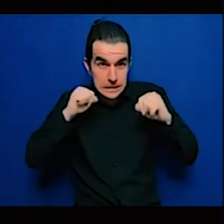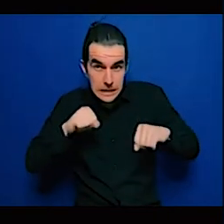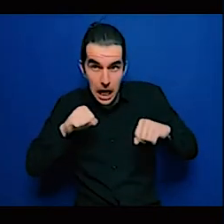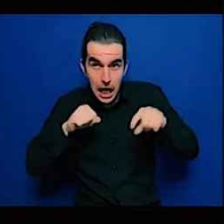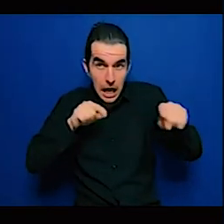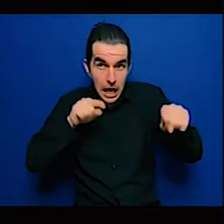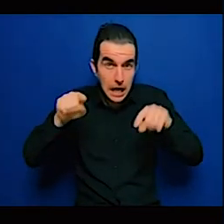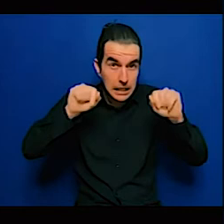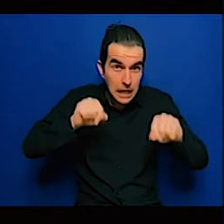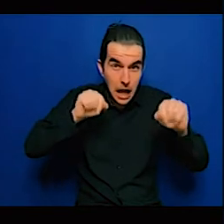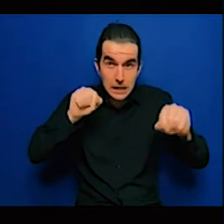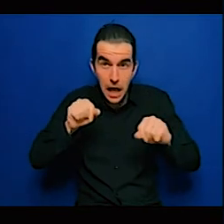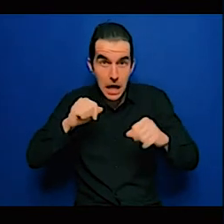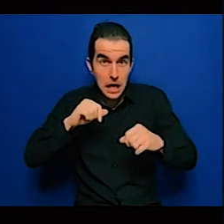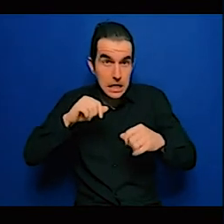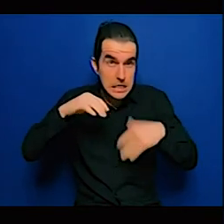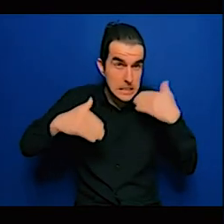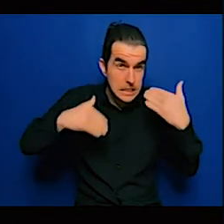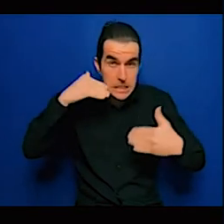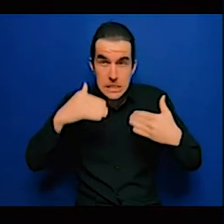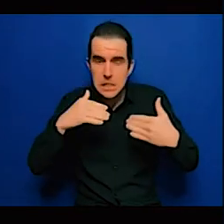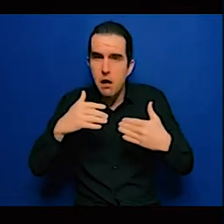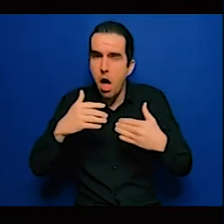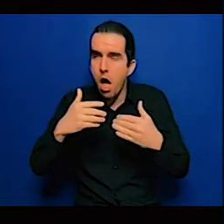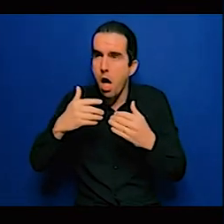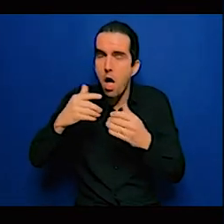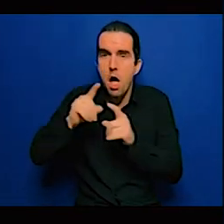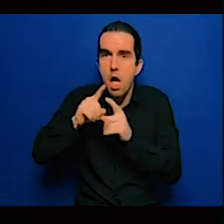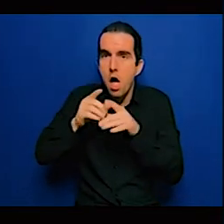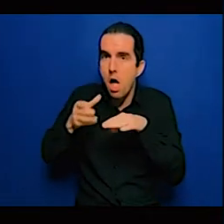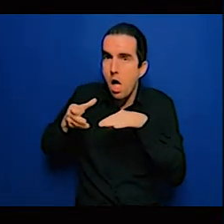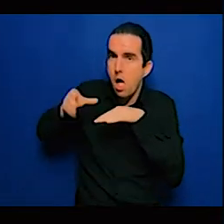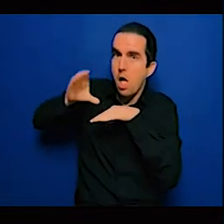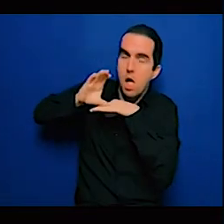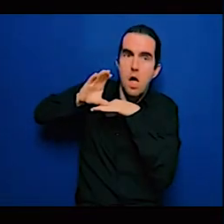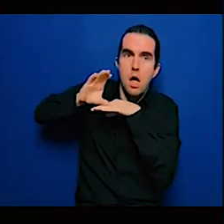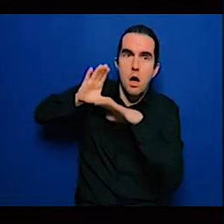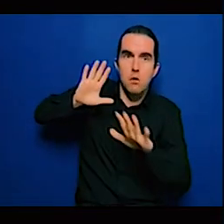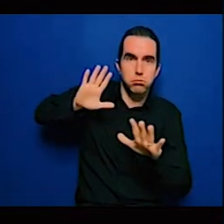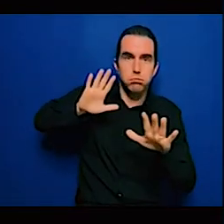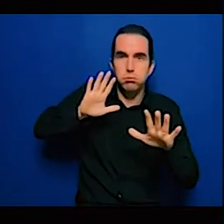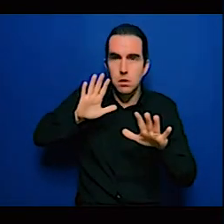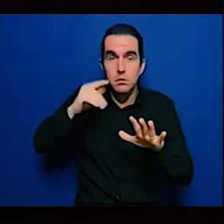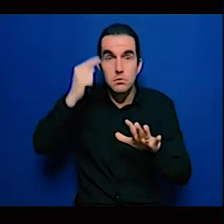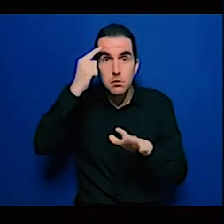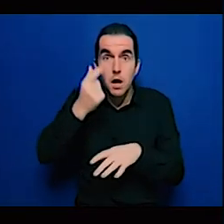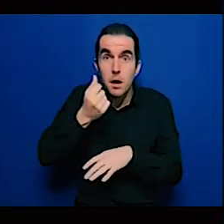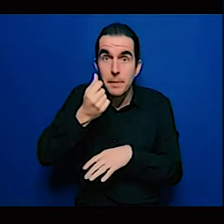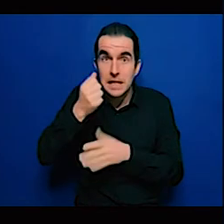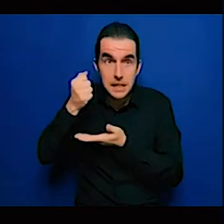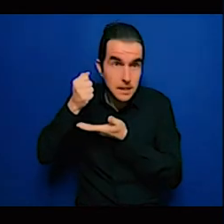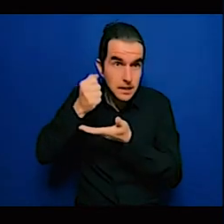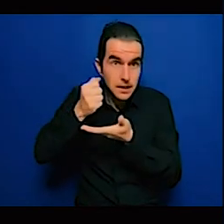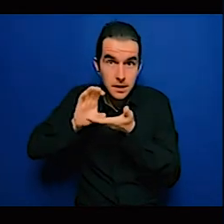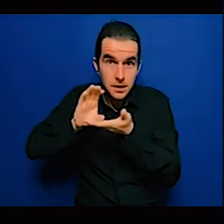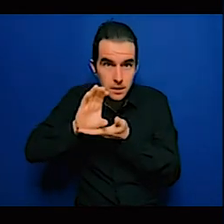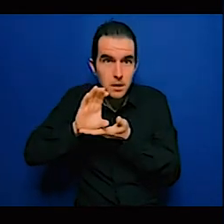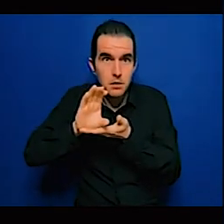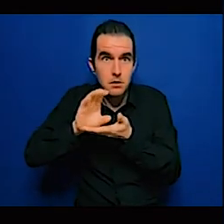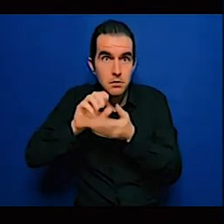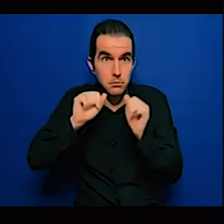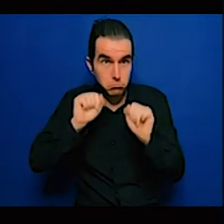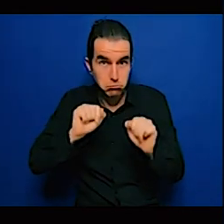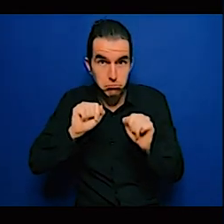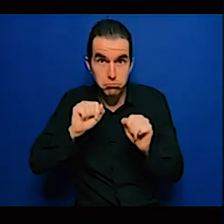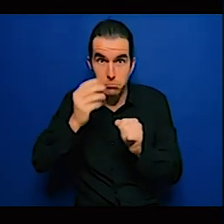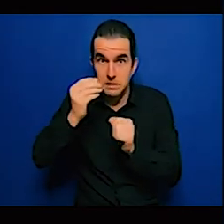of the criteria that the Green Climate Fund is putting in place. So, as much as you do not have these criteria